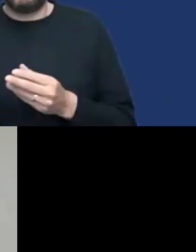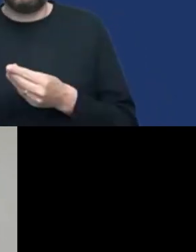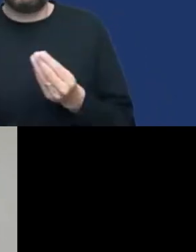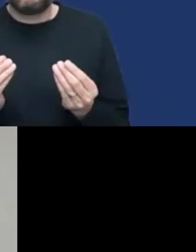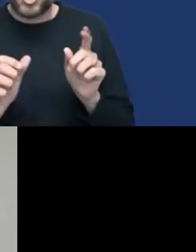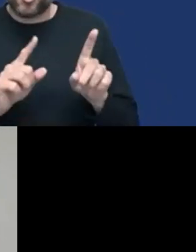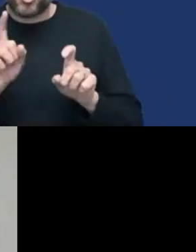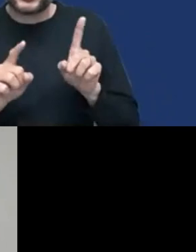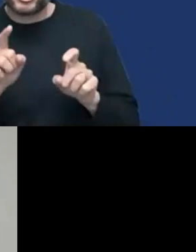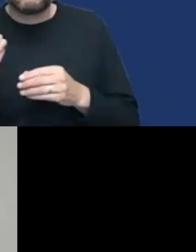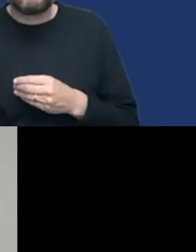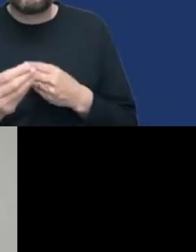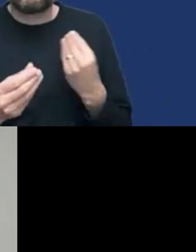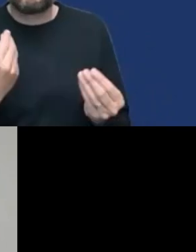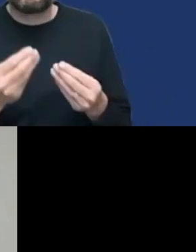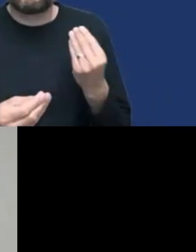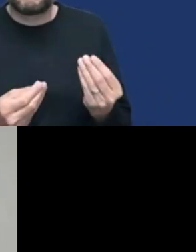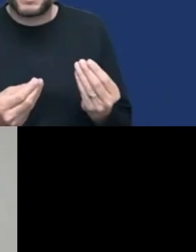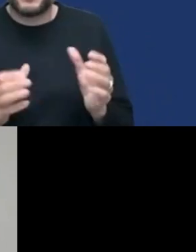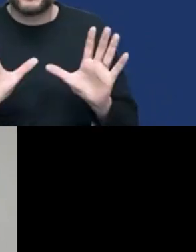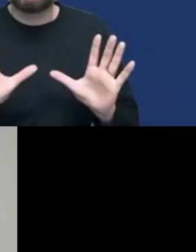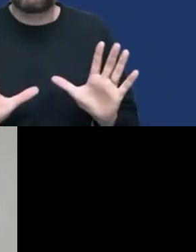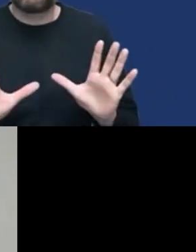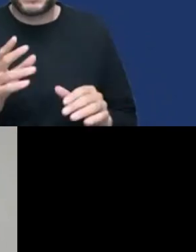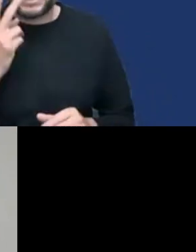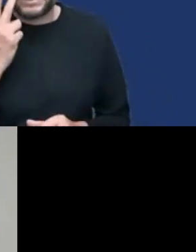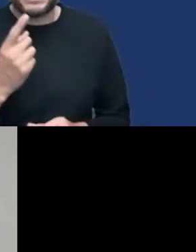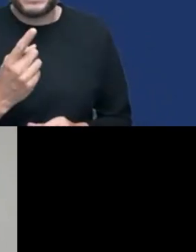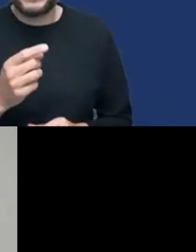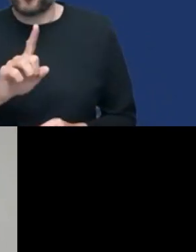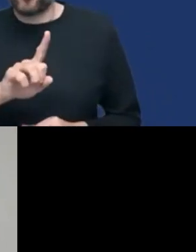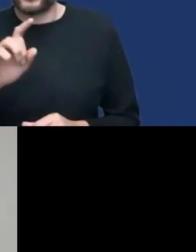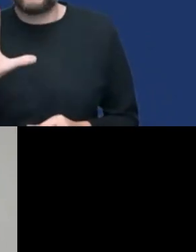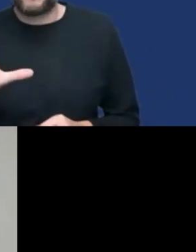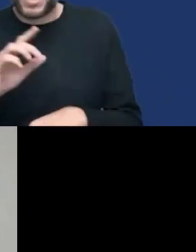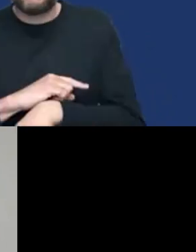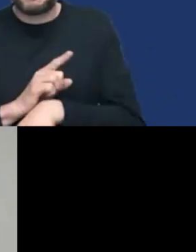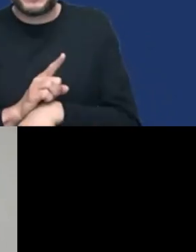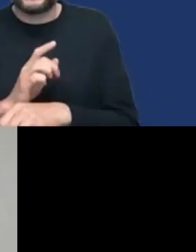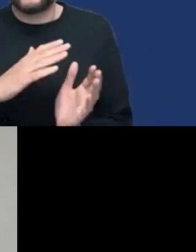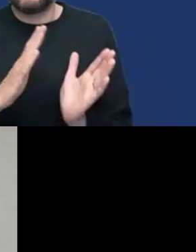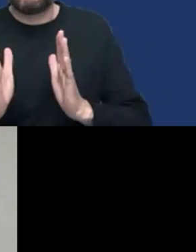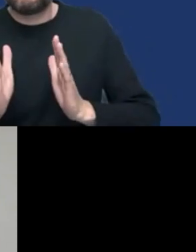So see you in 15 minutes. Thank you. Thank you.